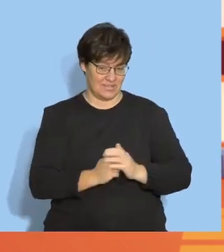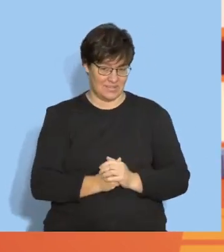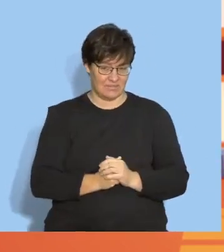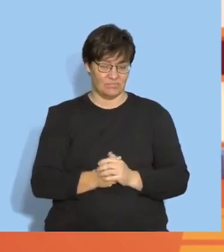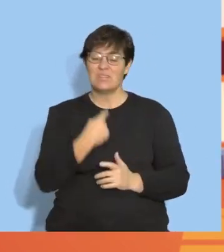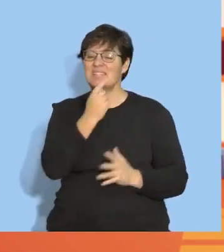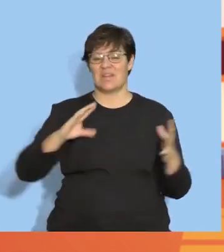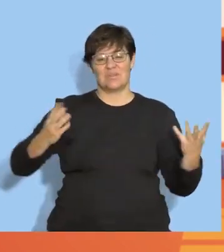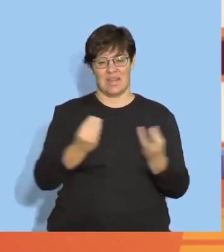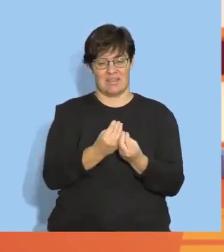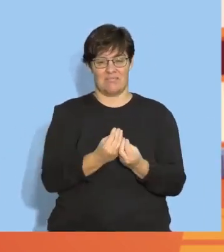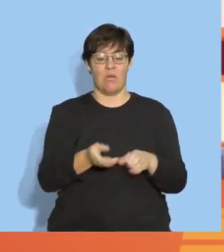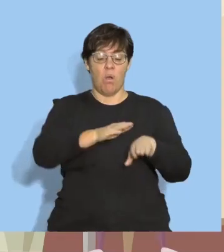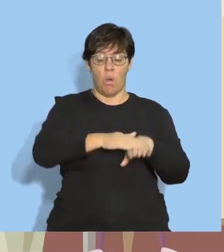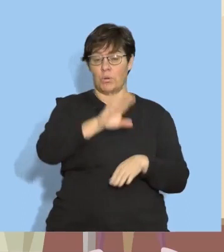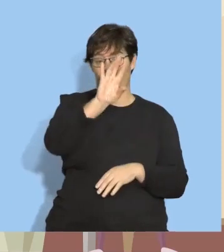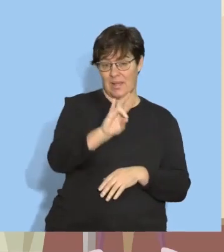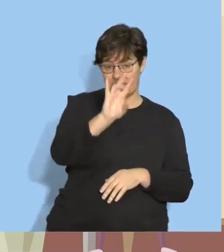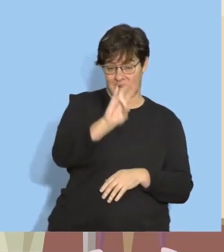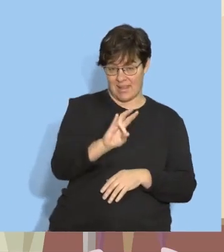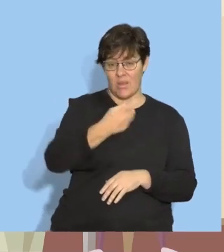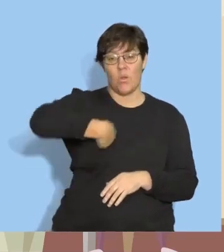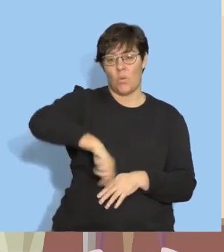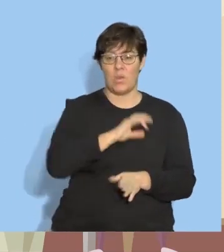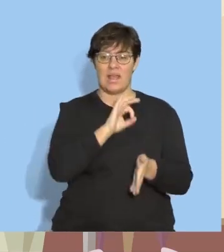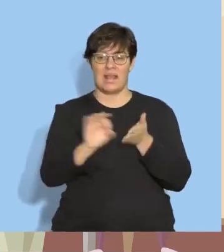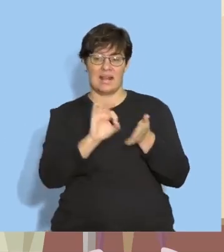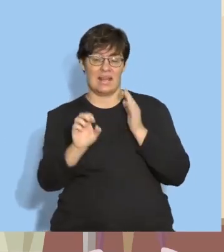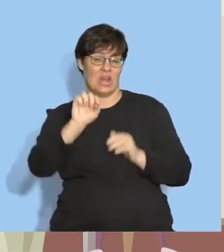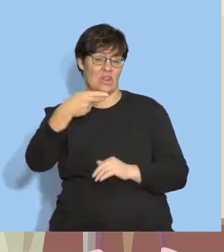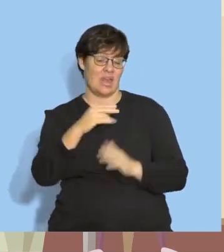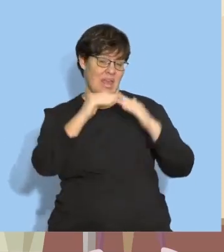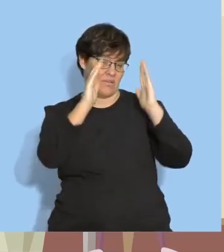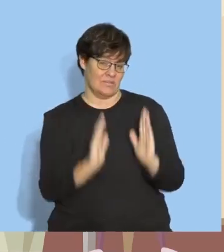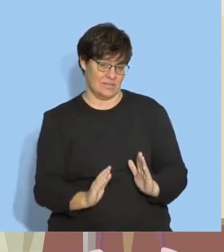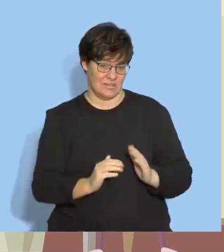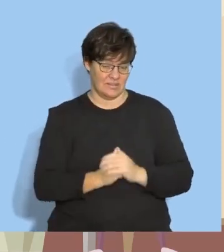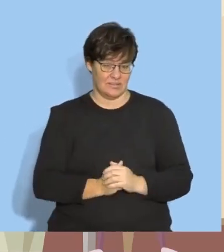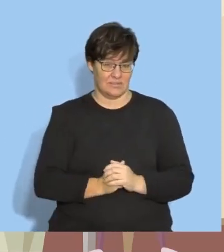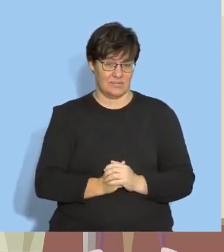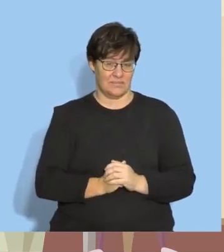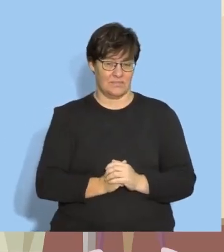Let's say that together now. On Wednesday, we clean the house.